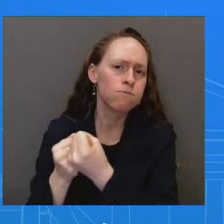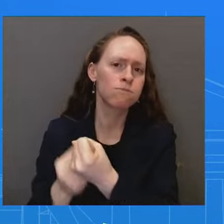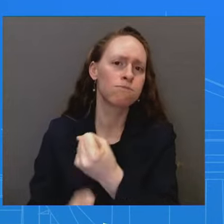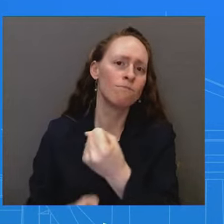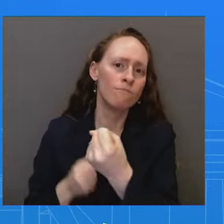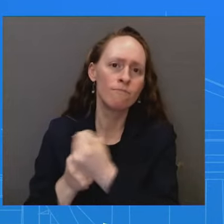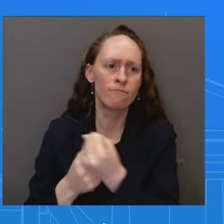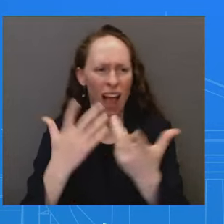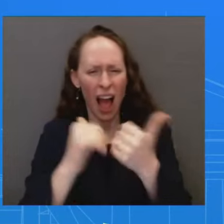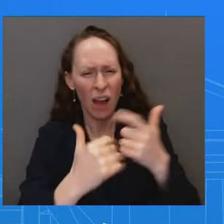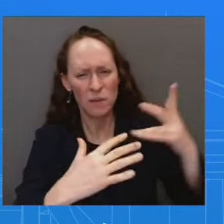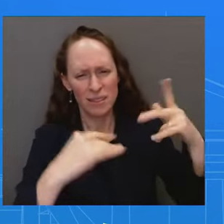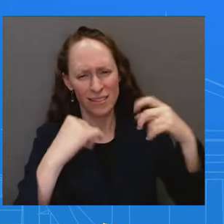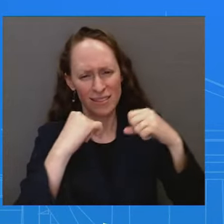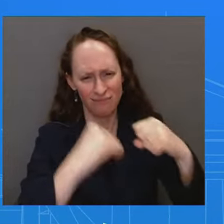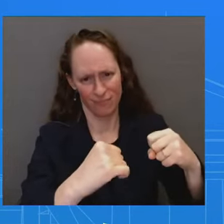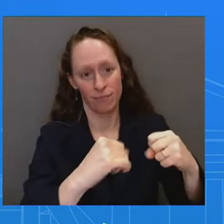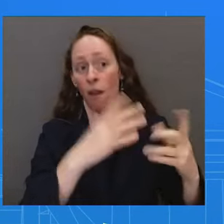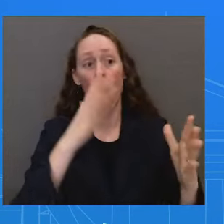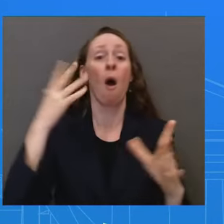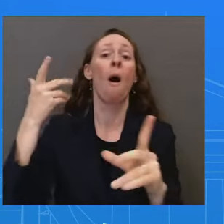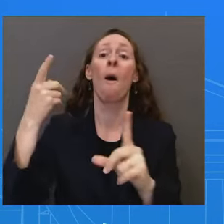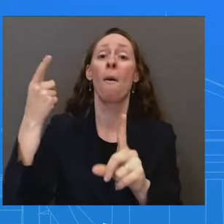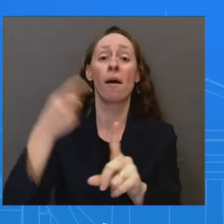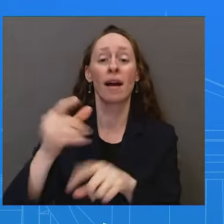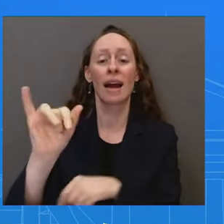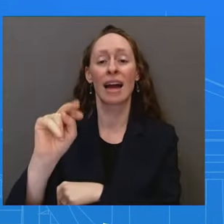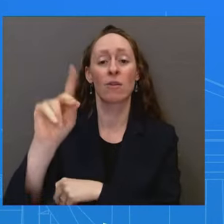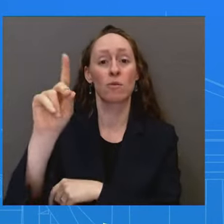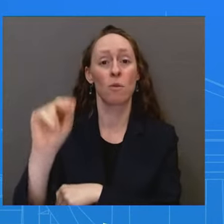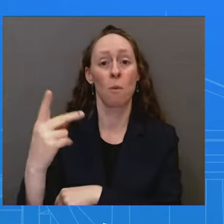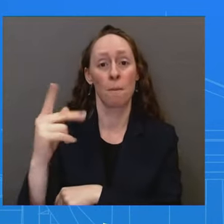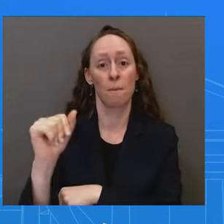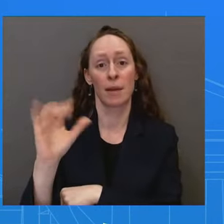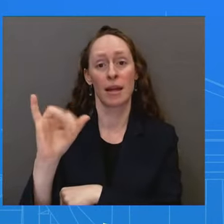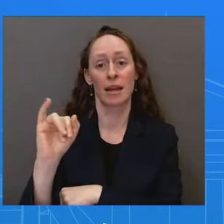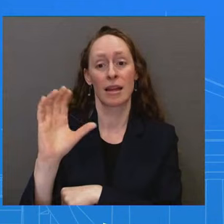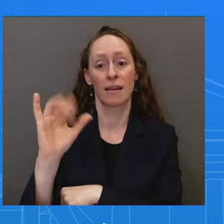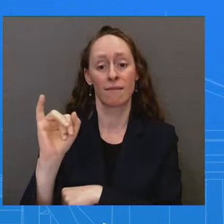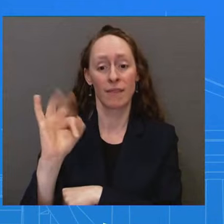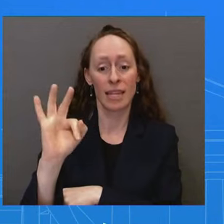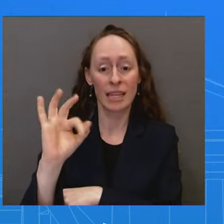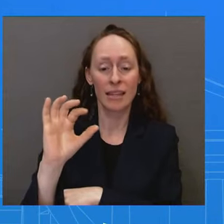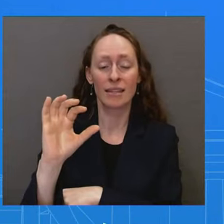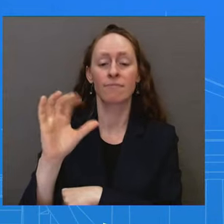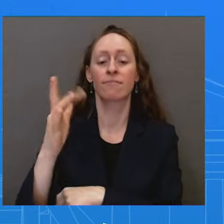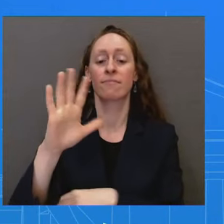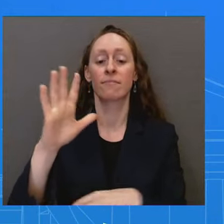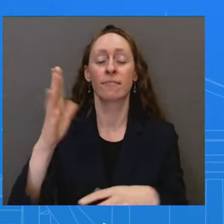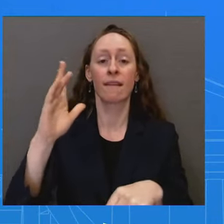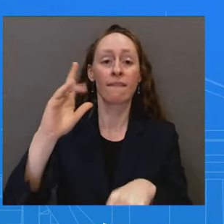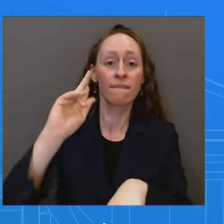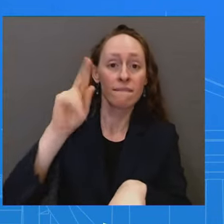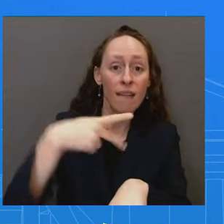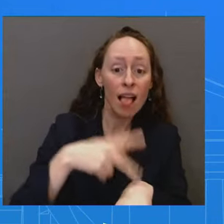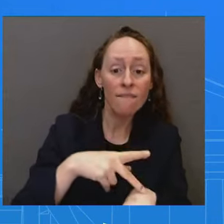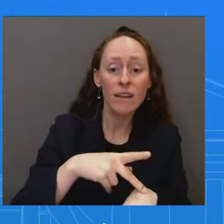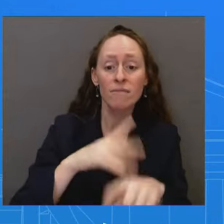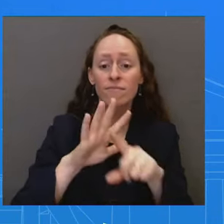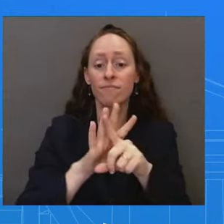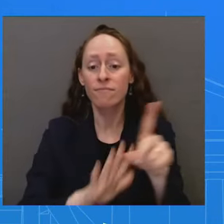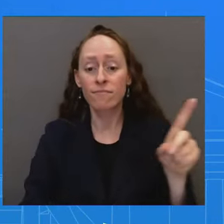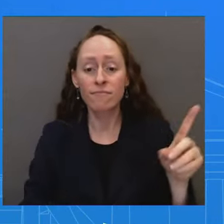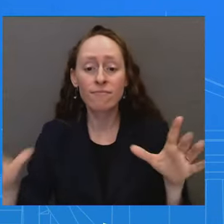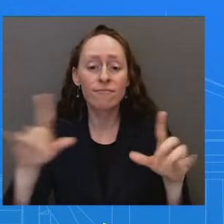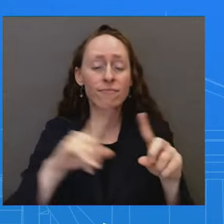Do you think it was by accident that the Philippines agreed to let the United States military have additional access to bases there? No, that was the hard work of the defense secretary. I could